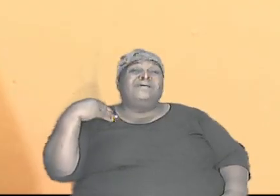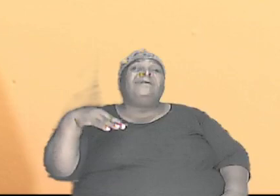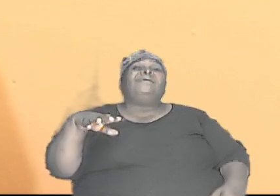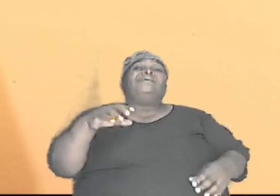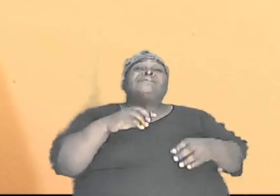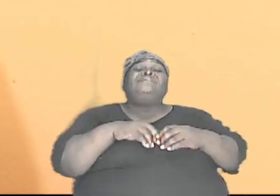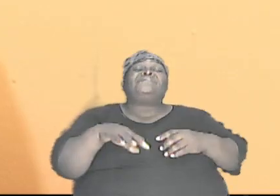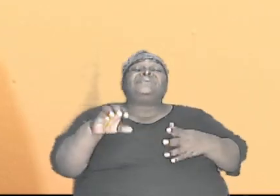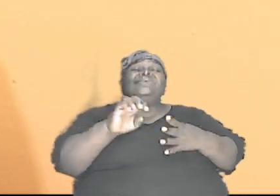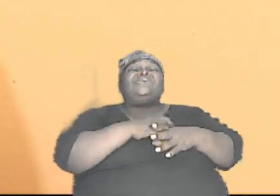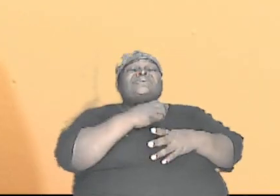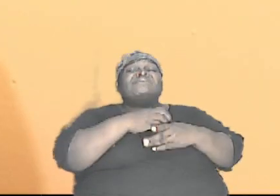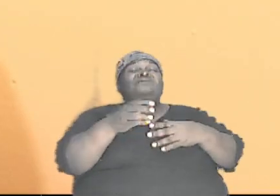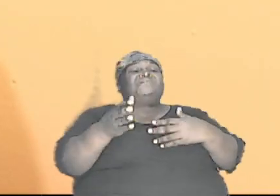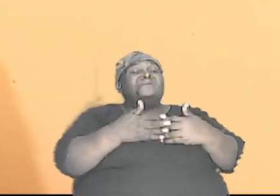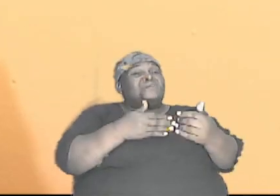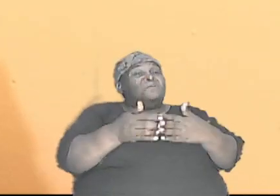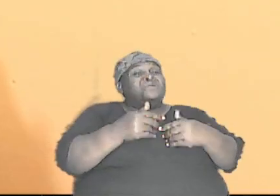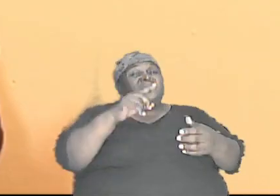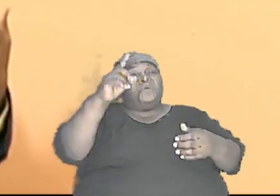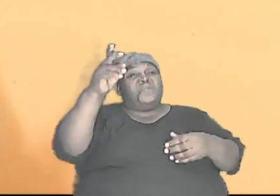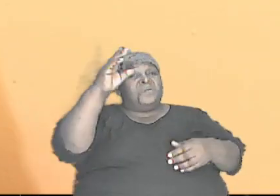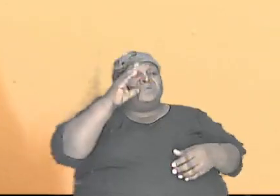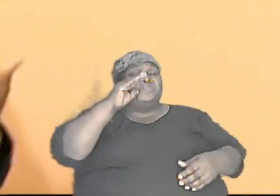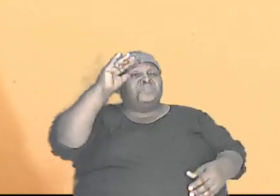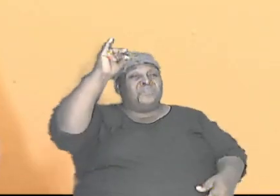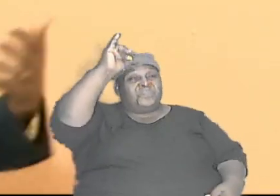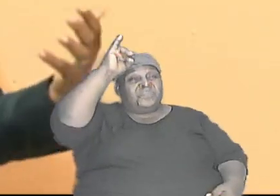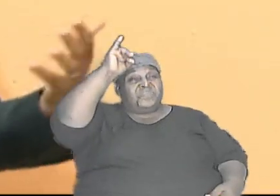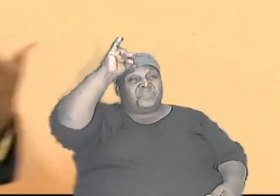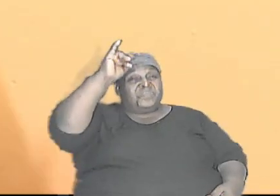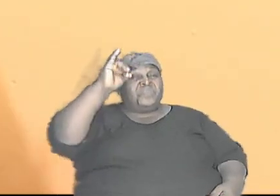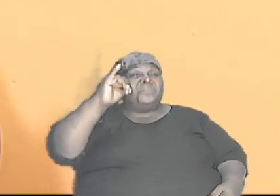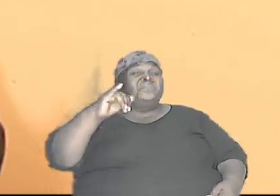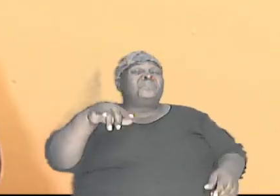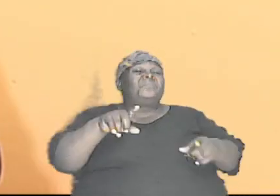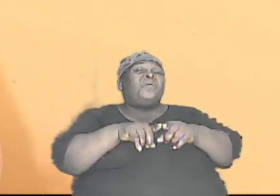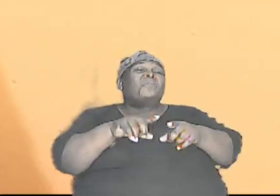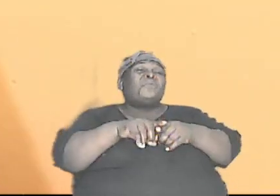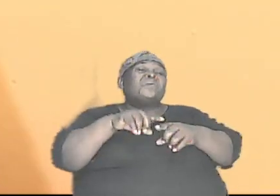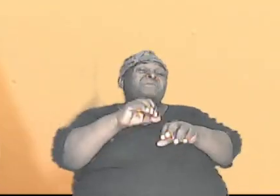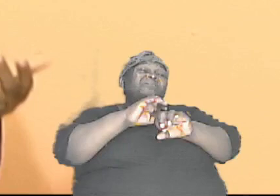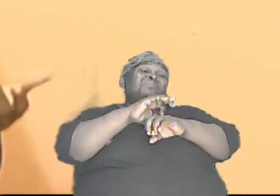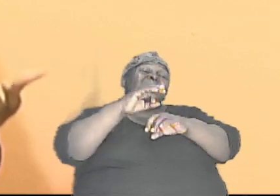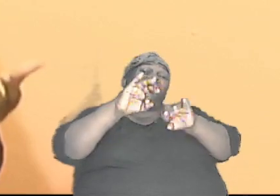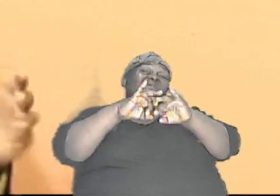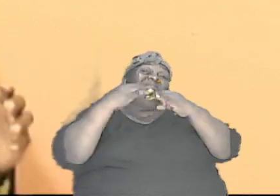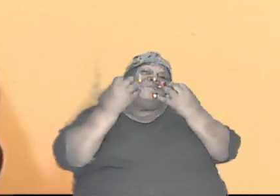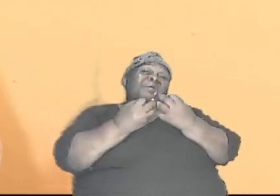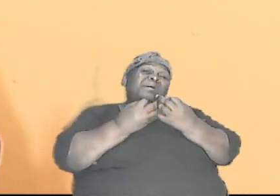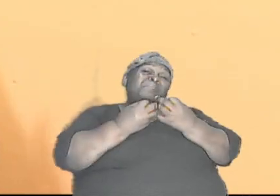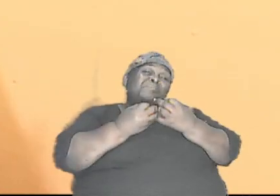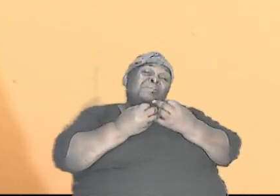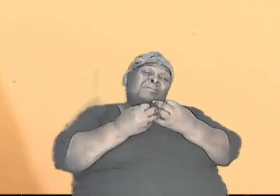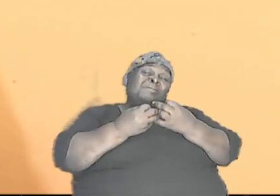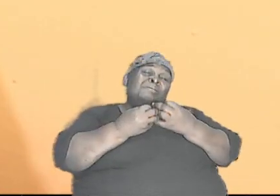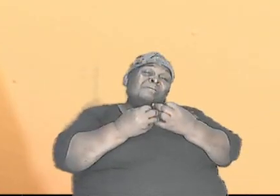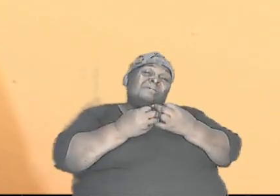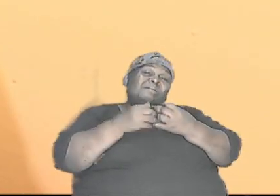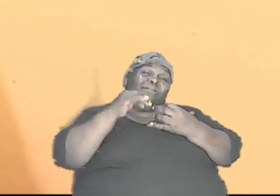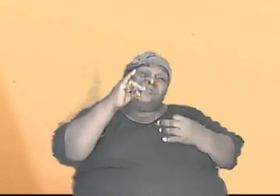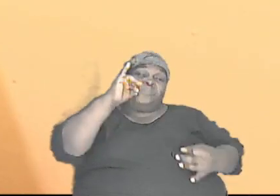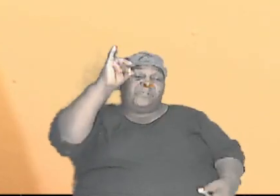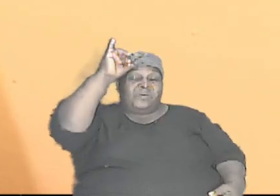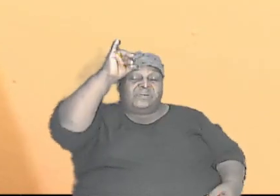one parent and I must tell us our four parents our ancestors Adam and Eve they had to have a particular